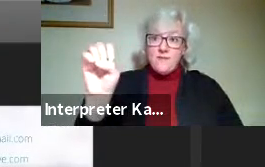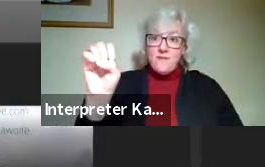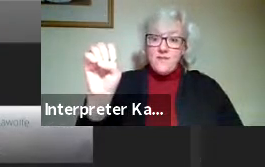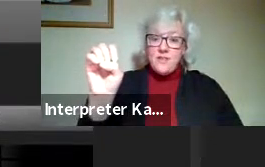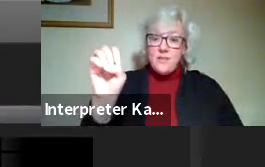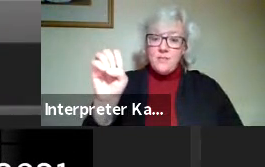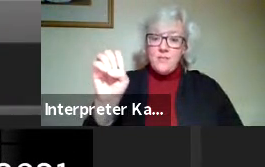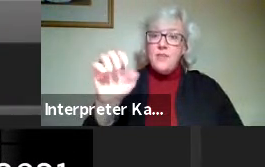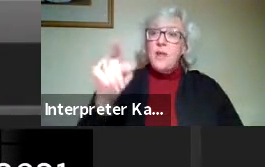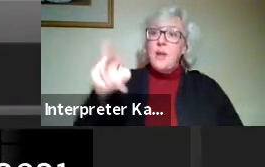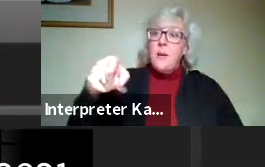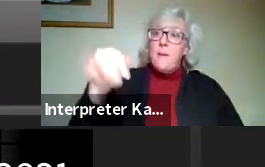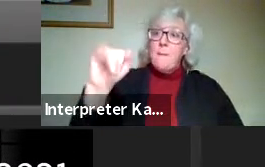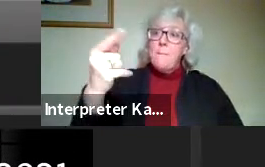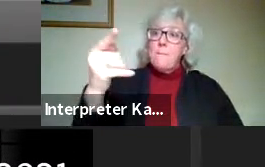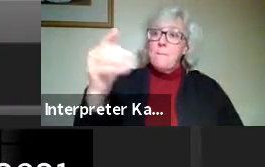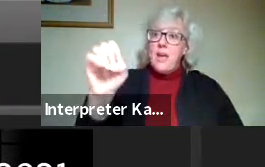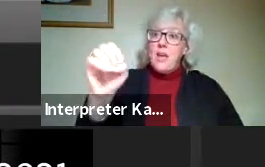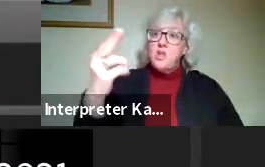Paige Hood,